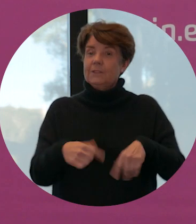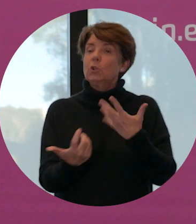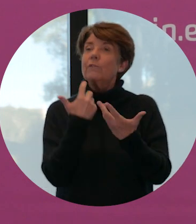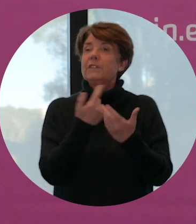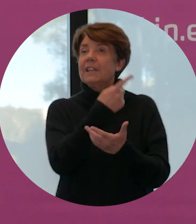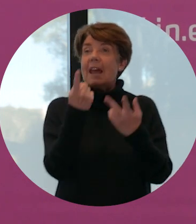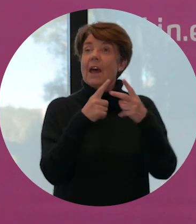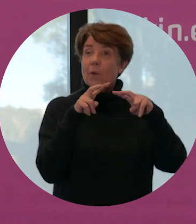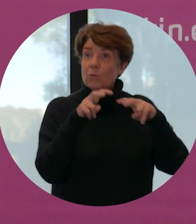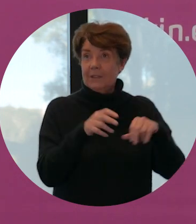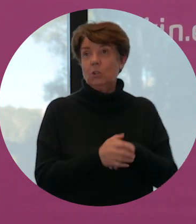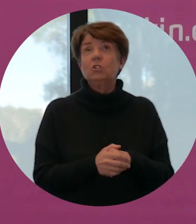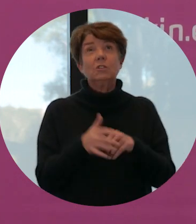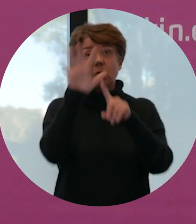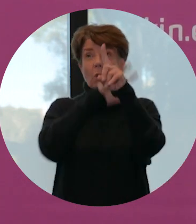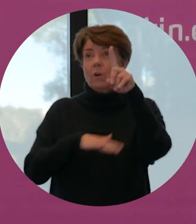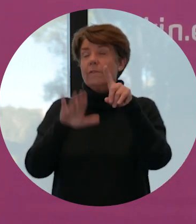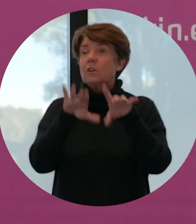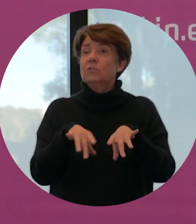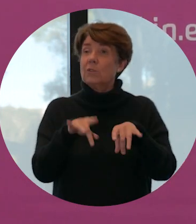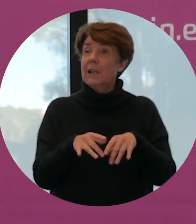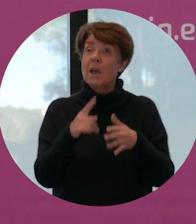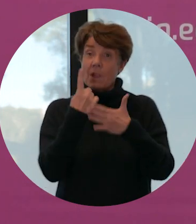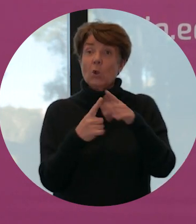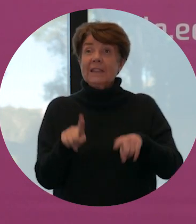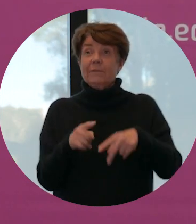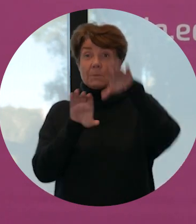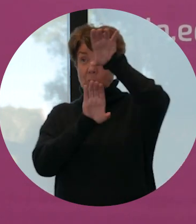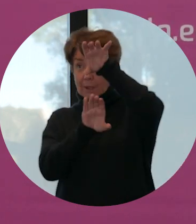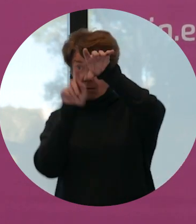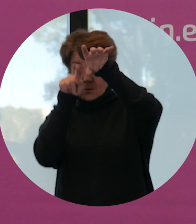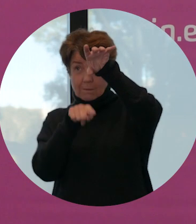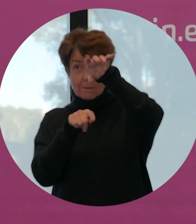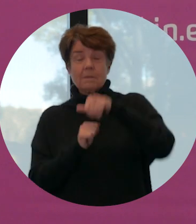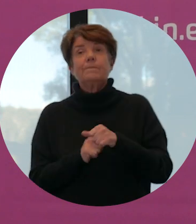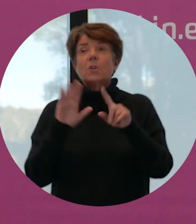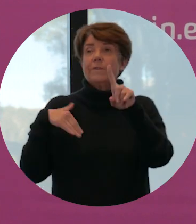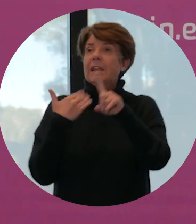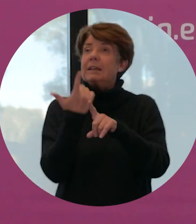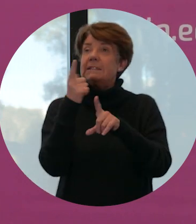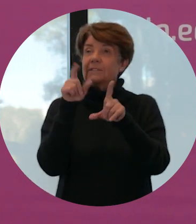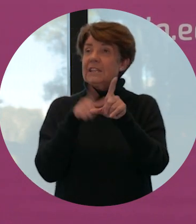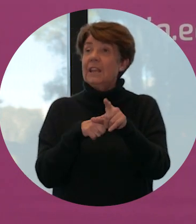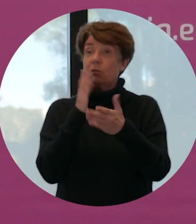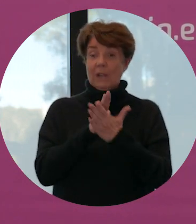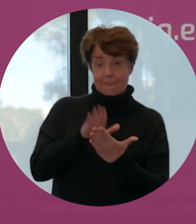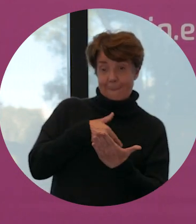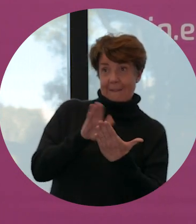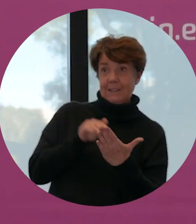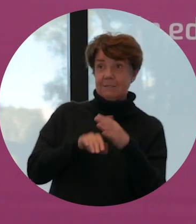research facilities across the country. The only difference between the traps in these two photos over the last 70 years is a fresh coat of paint.